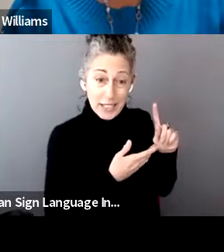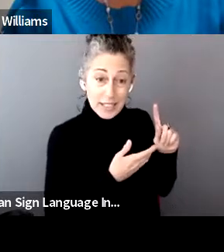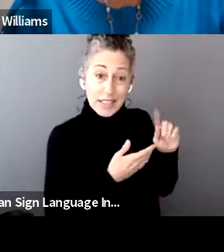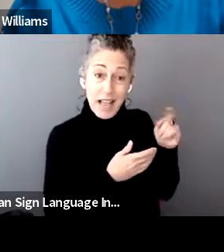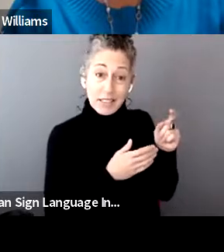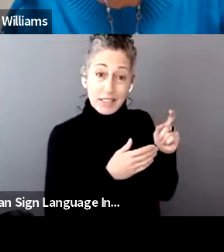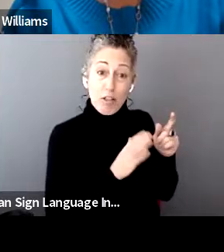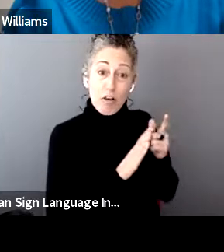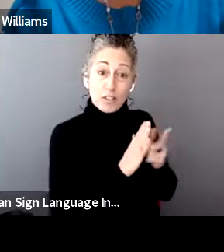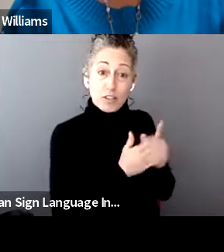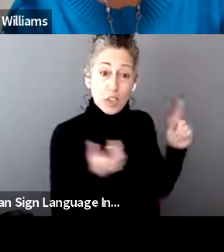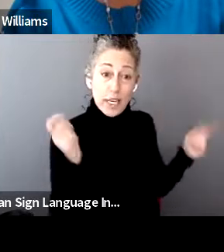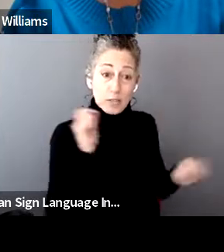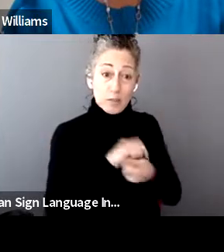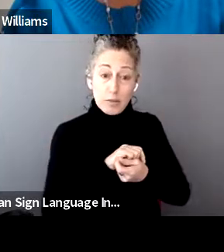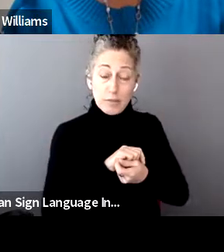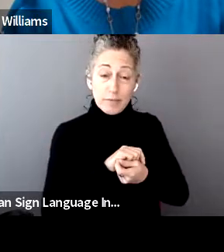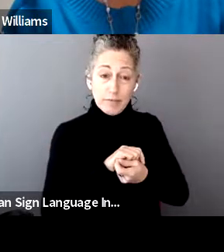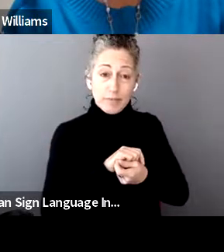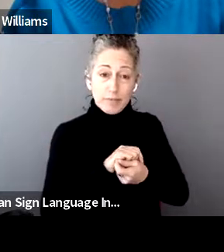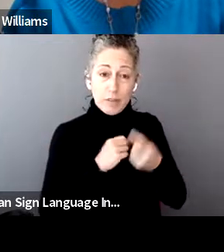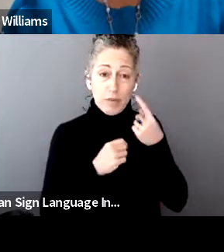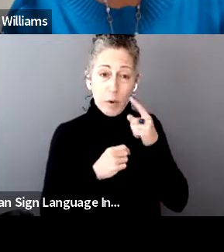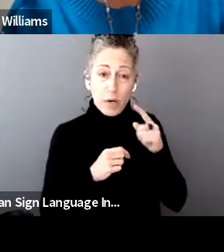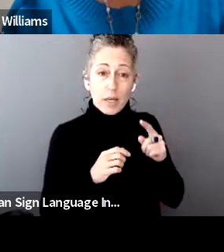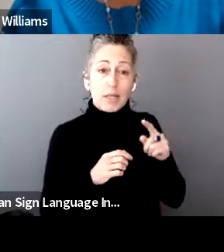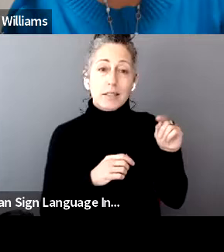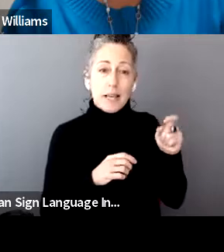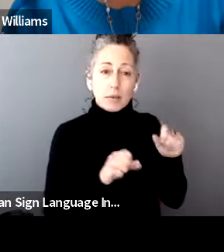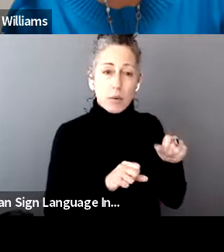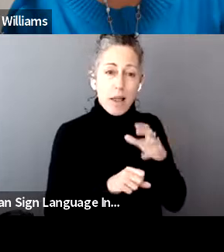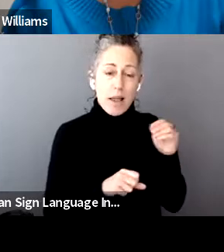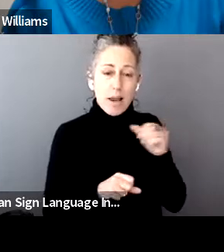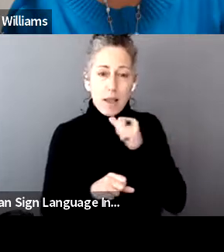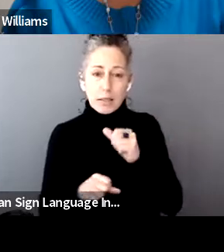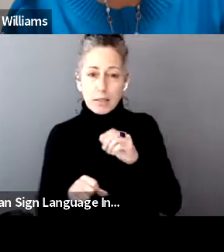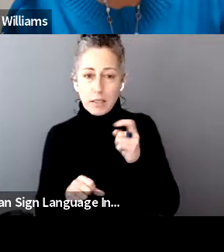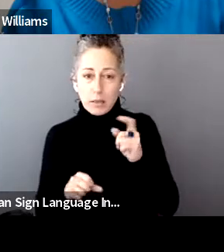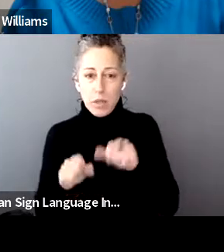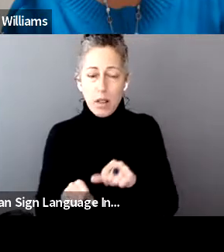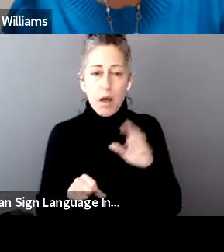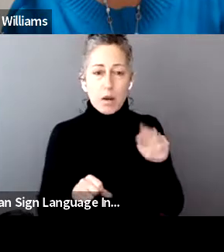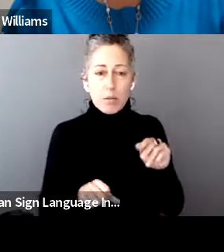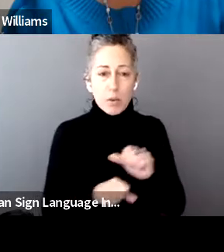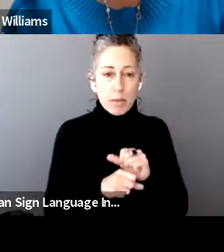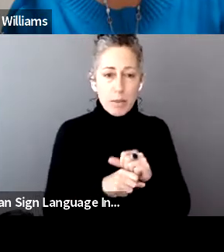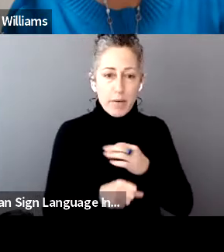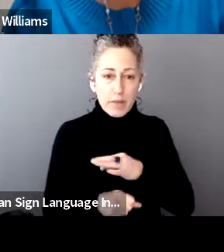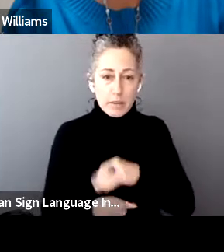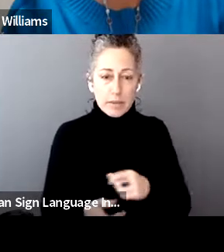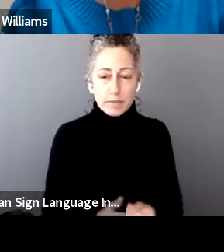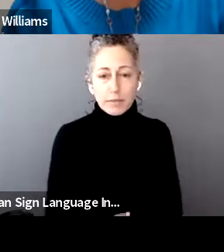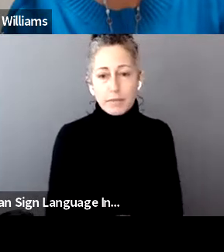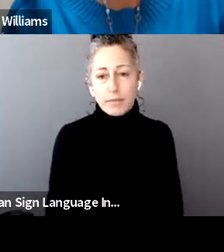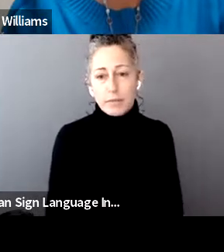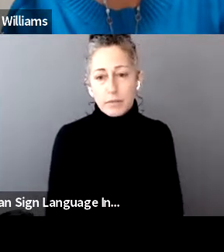taxable or non-taxable unemployment benefits. Very good. What